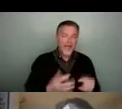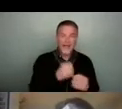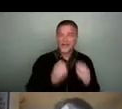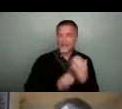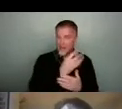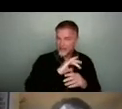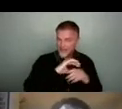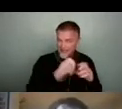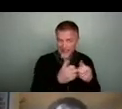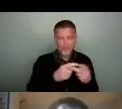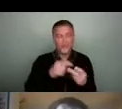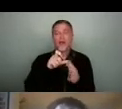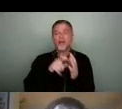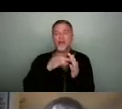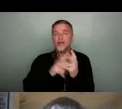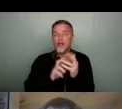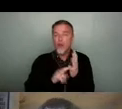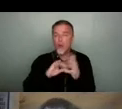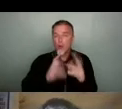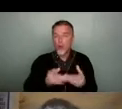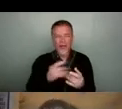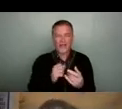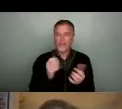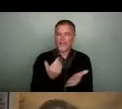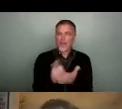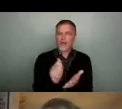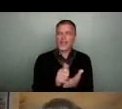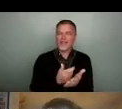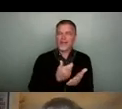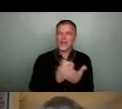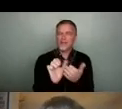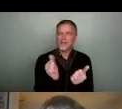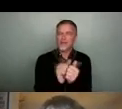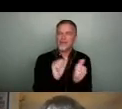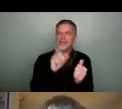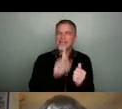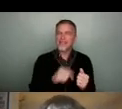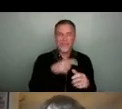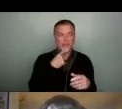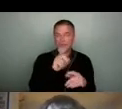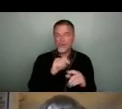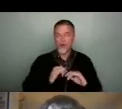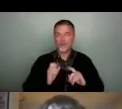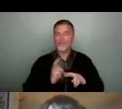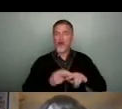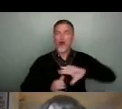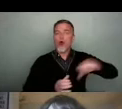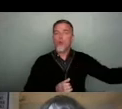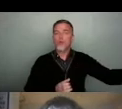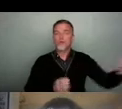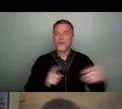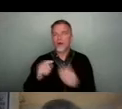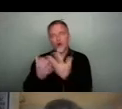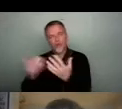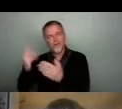Colston Hall had marketing and press people who were not. These are all people that were not furloughed. Quite a lot of staff within the arts organisations were furloughed.